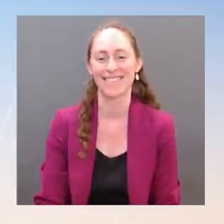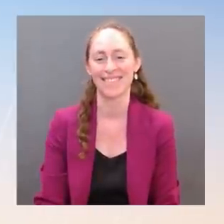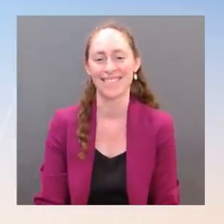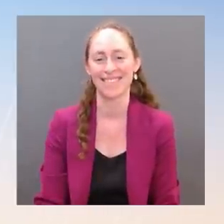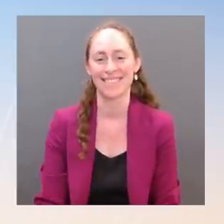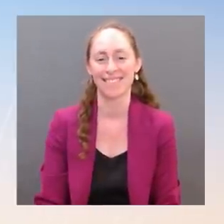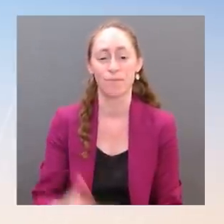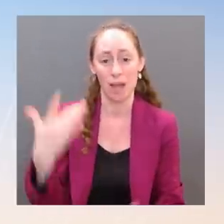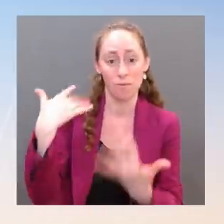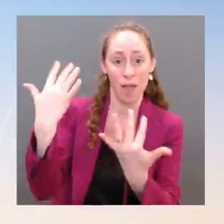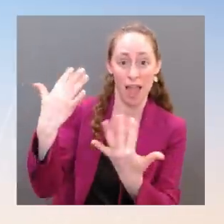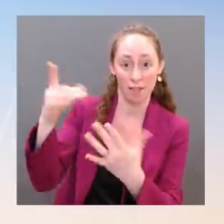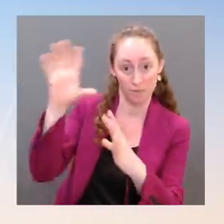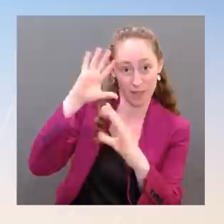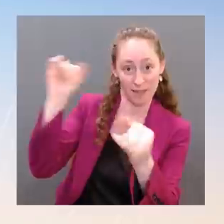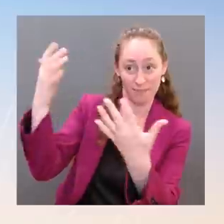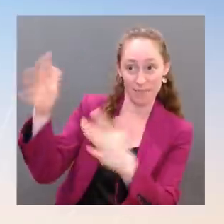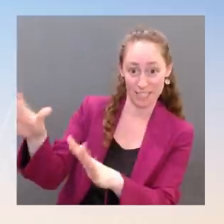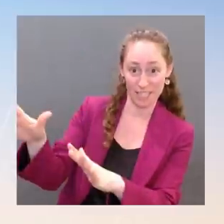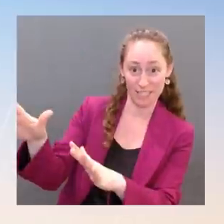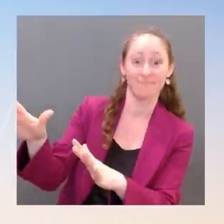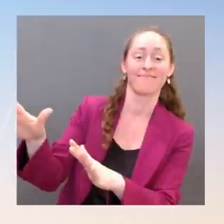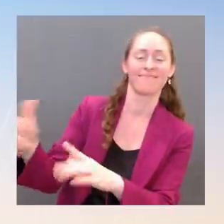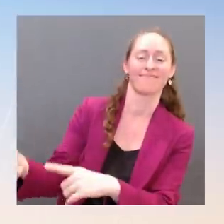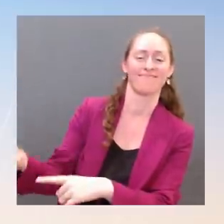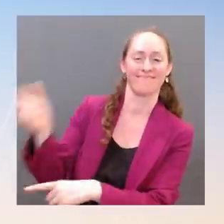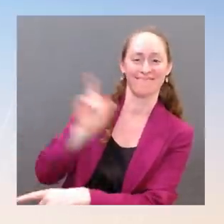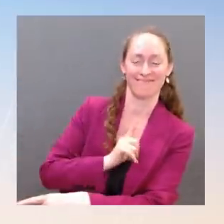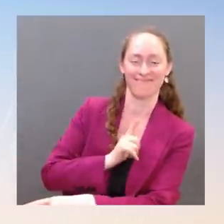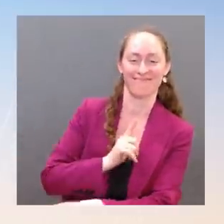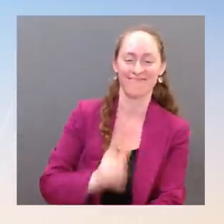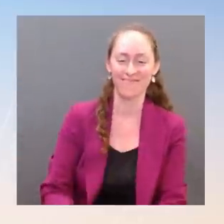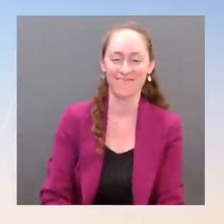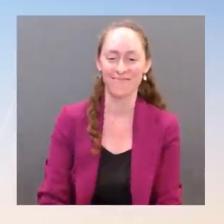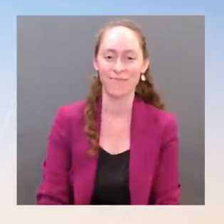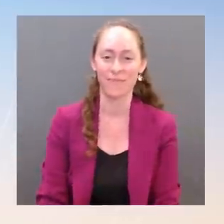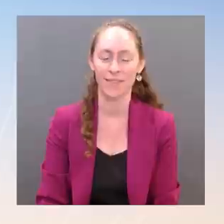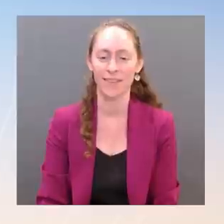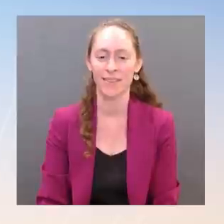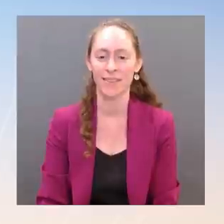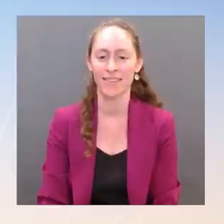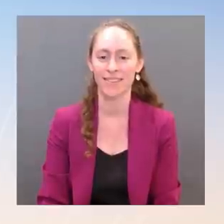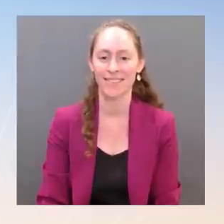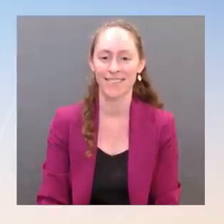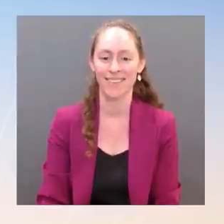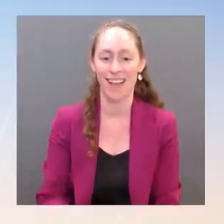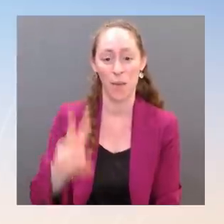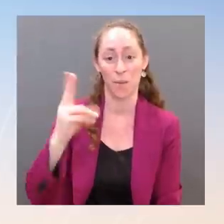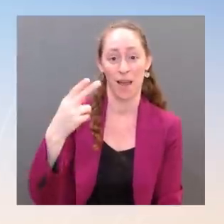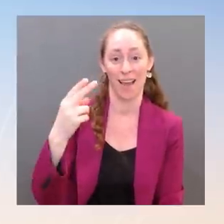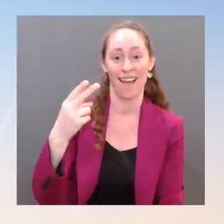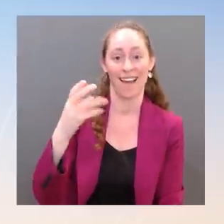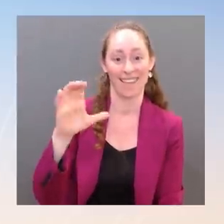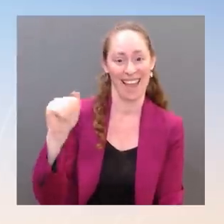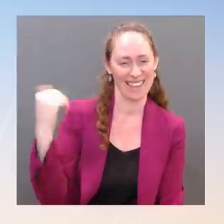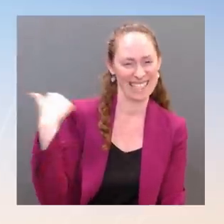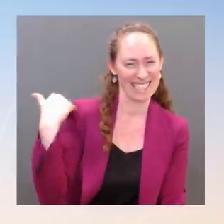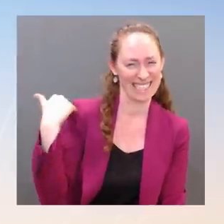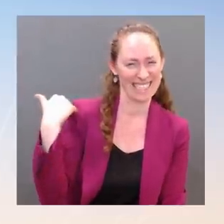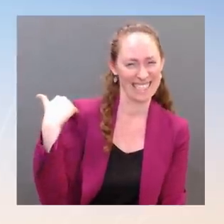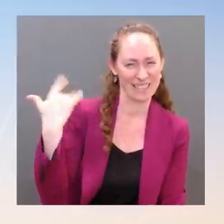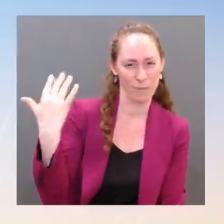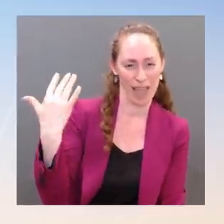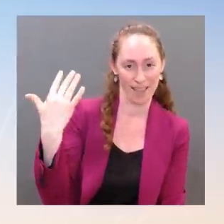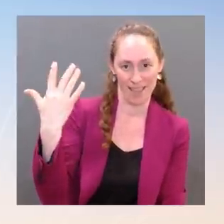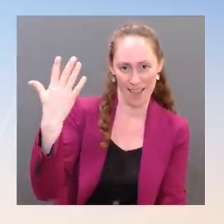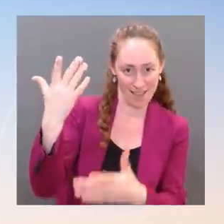his remarks, and that was a request that we got from WACA, so we wanted to make sure we adhere to it. As you all know, National